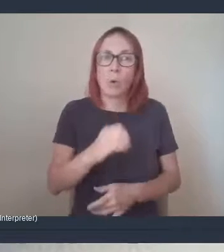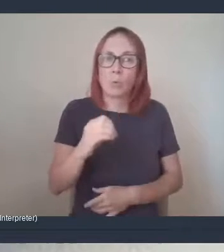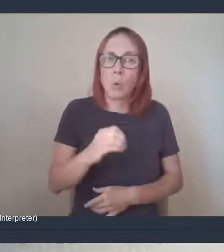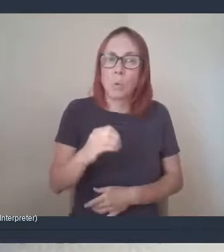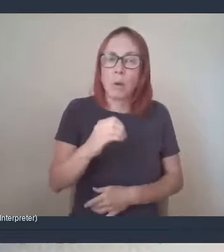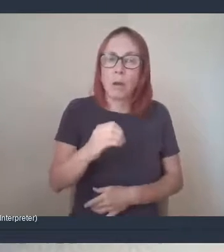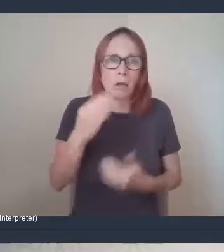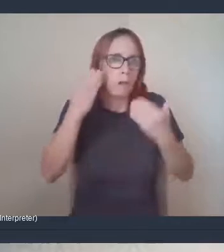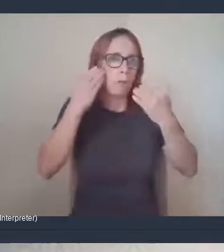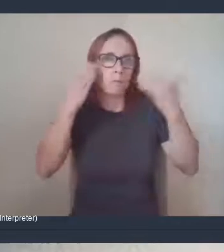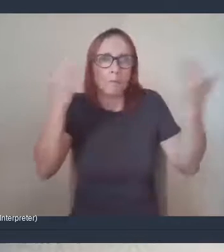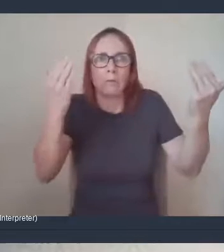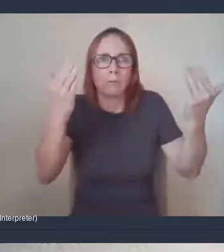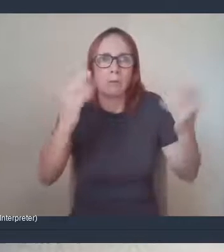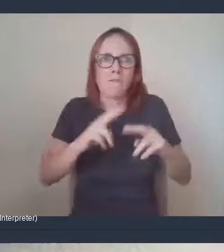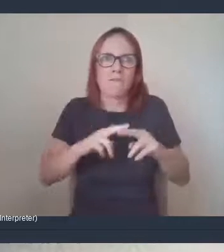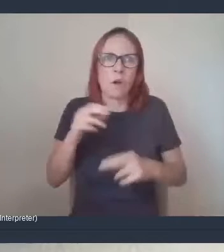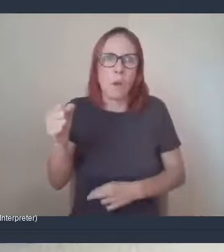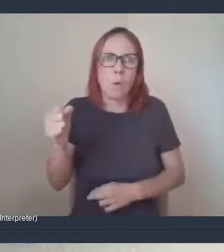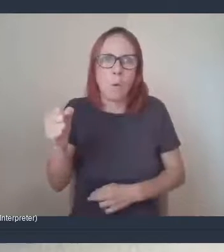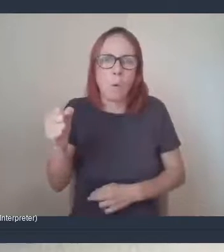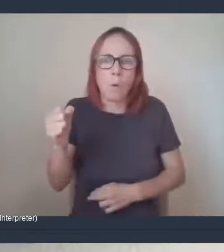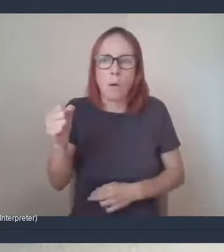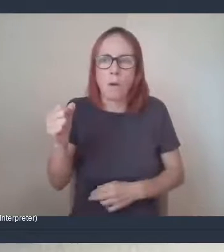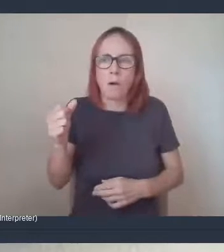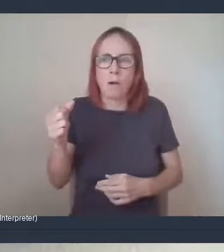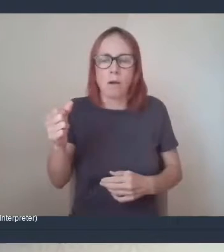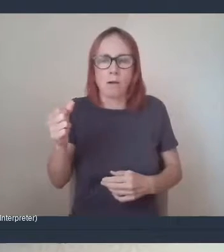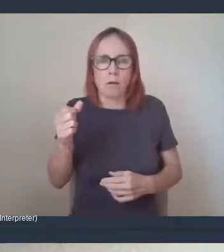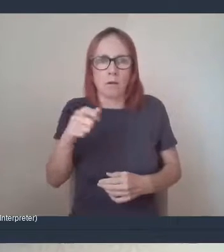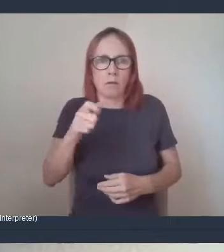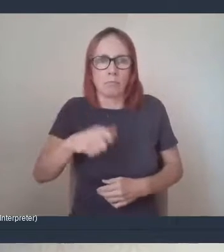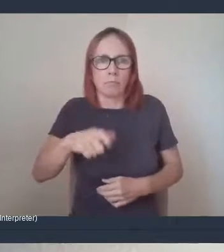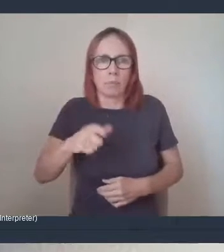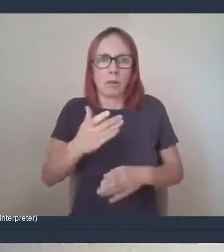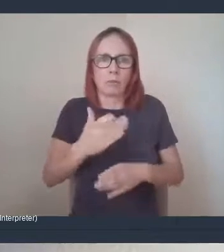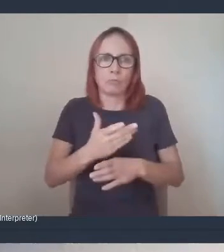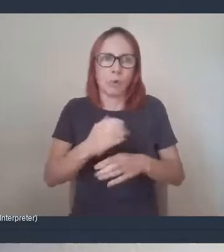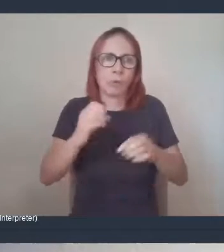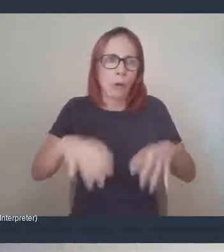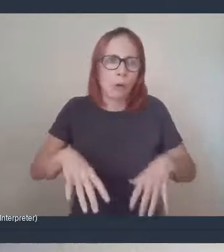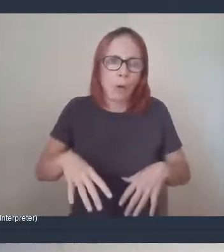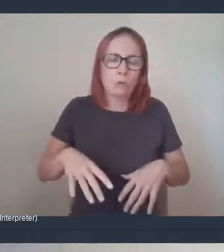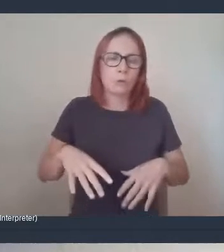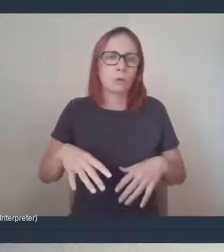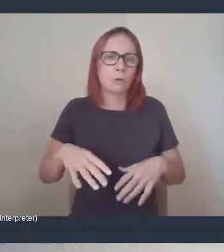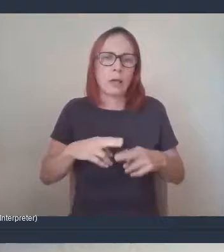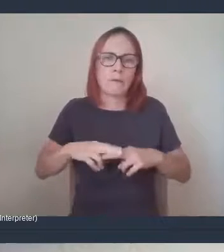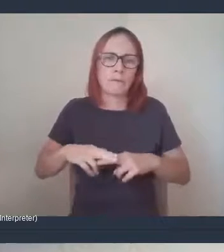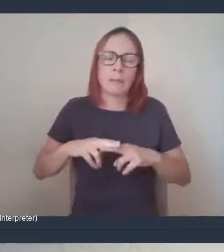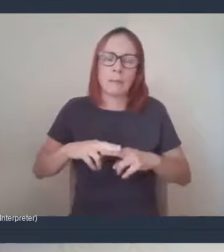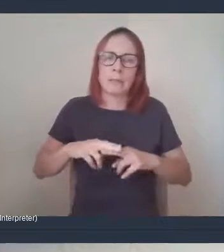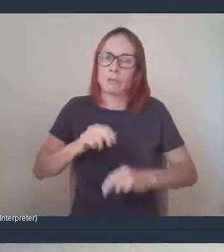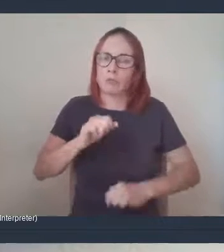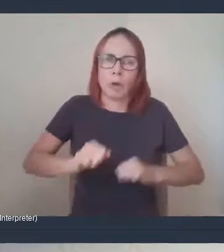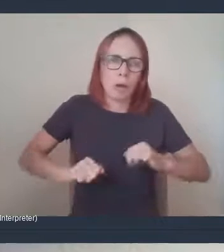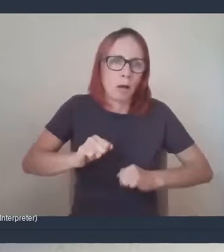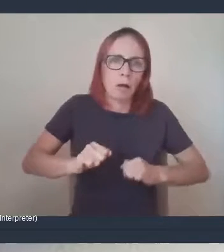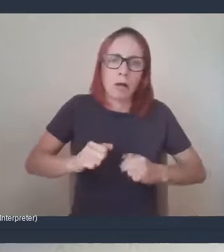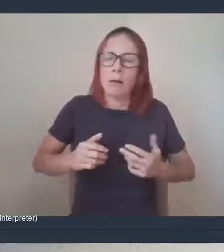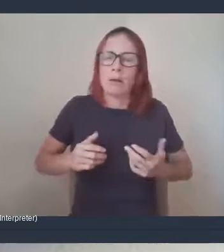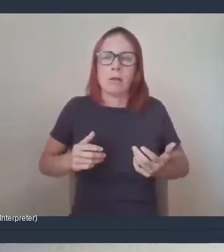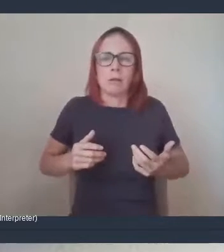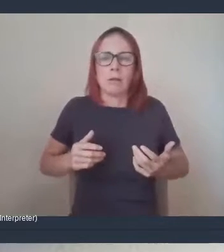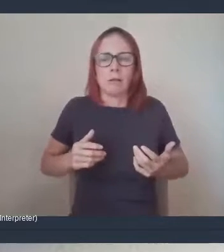what's going to happen with furlough. More people are going to become unemployed. Families are going to struggle even harder. So it's just